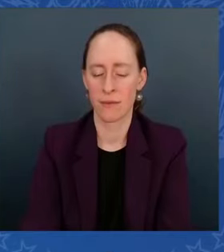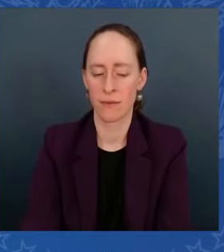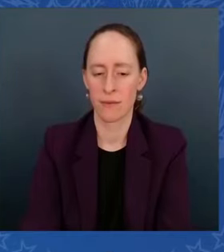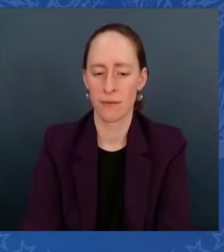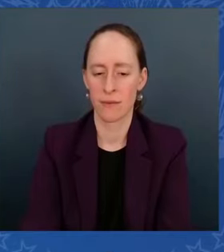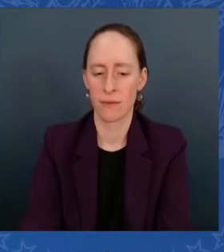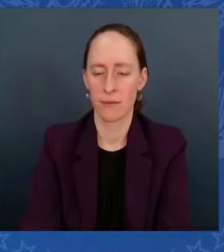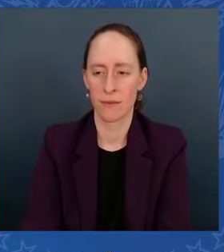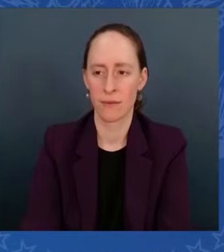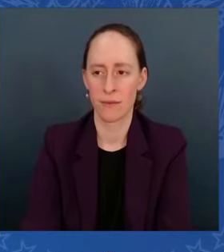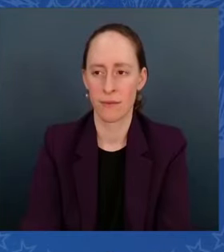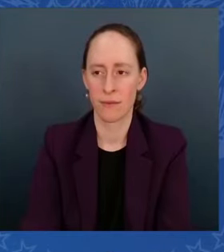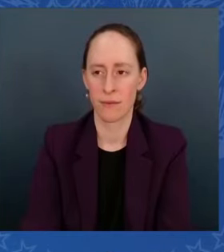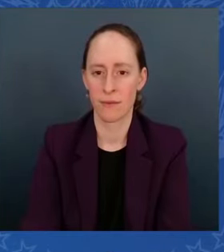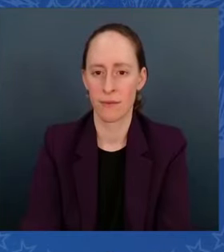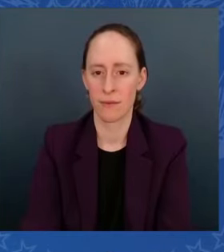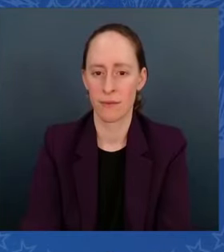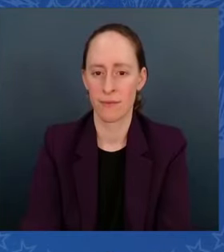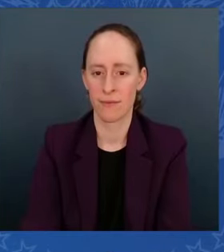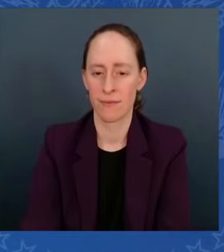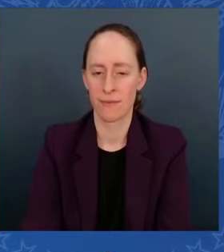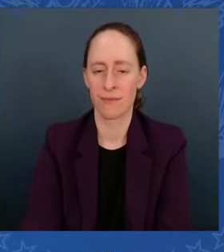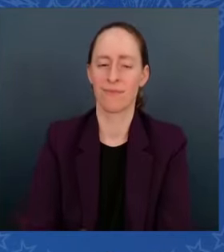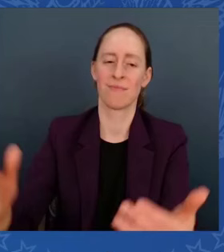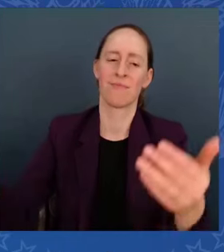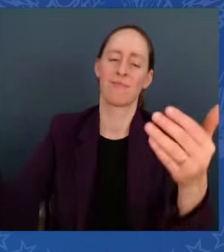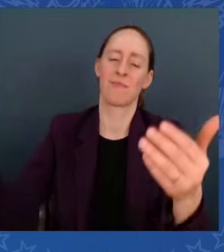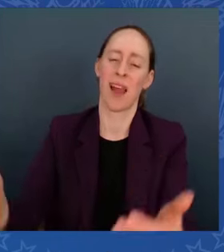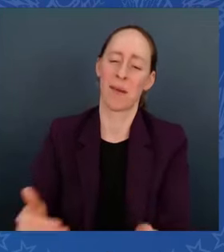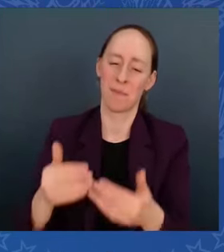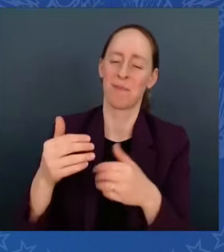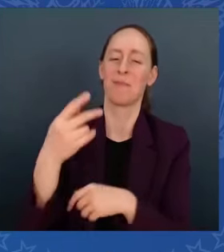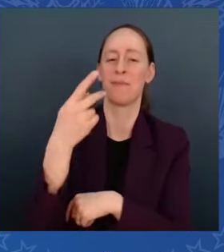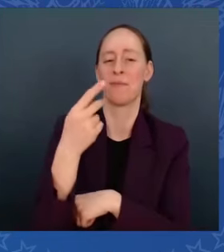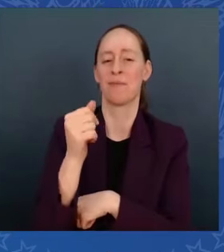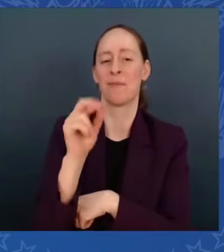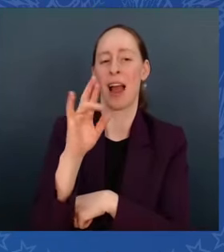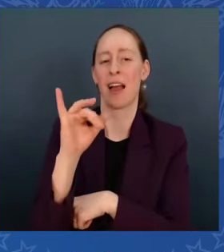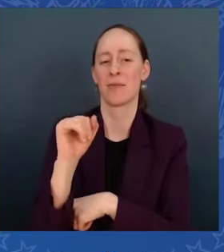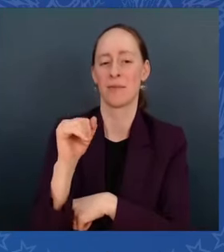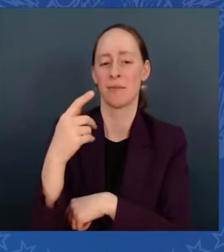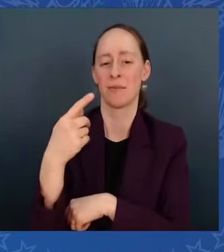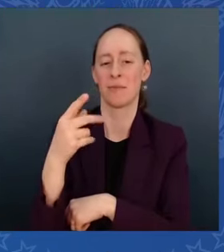Please welcome Paris Pugh, second grade teacher at Bradley Creek Elementary School.